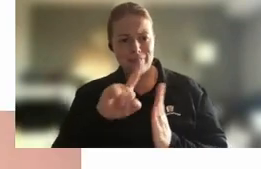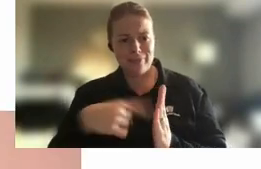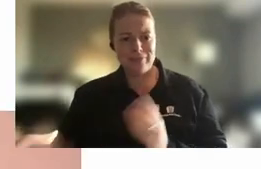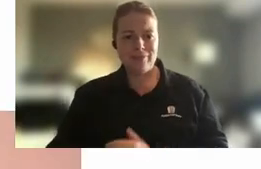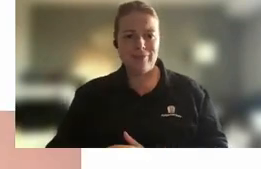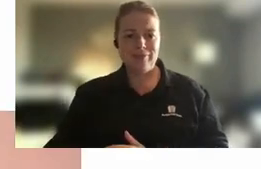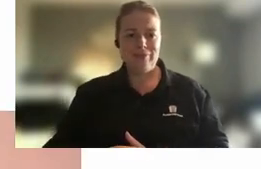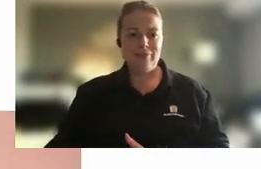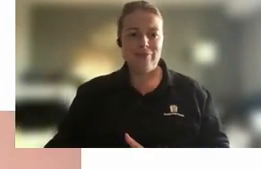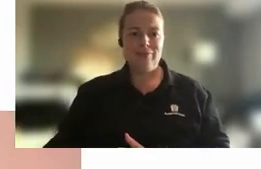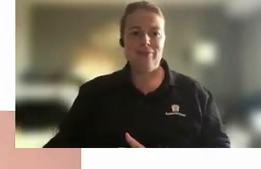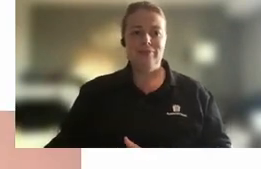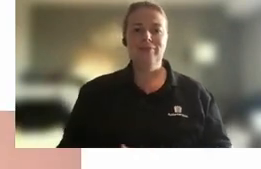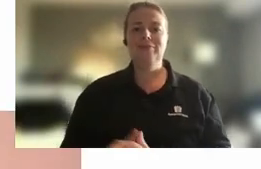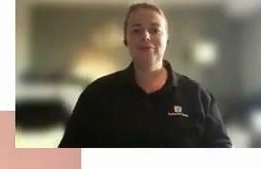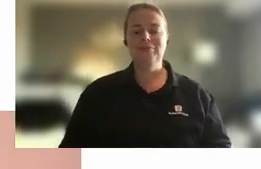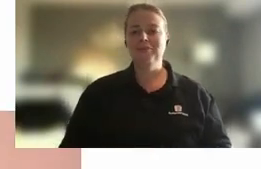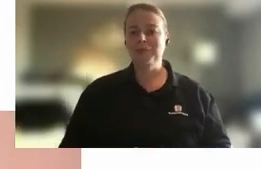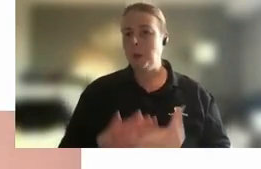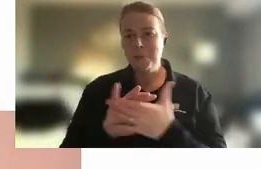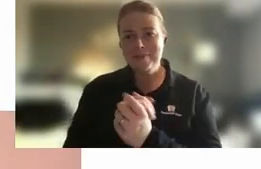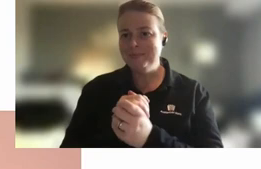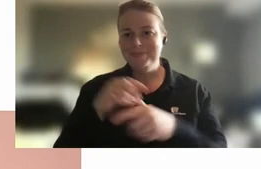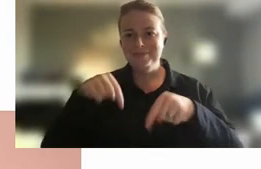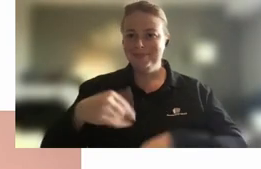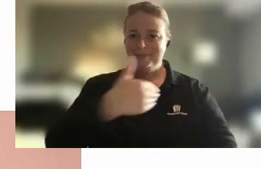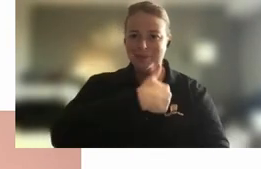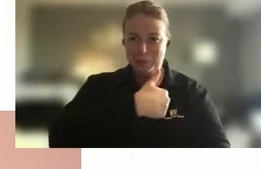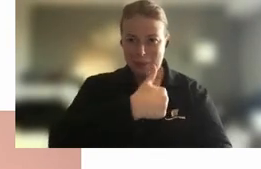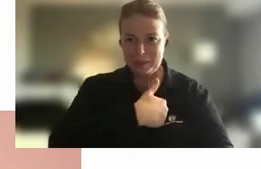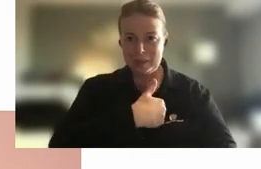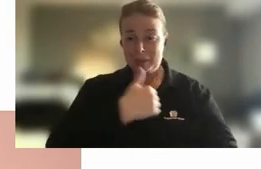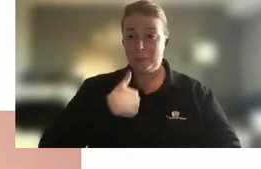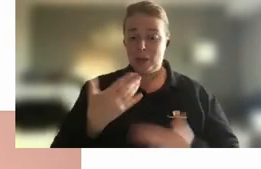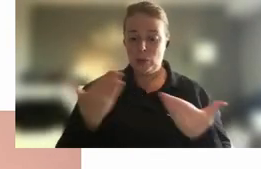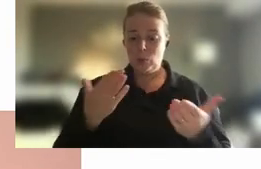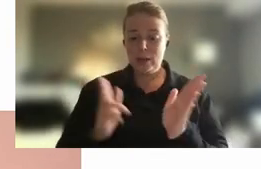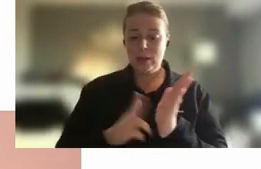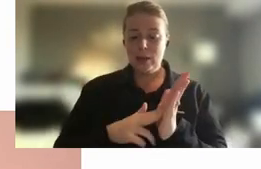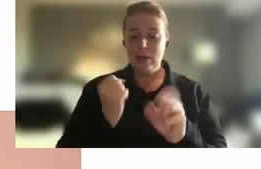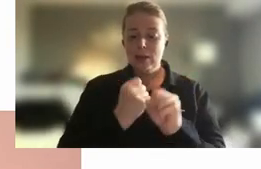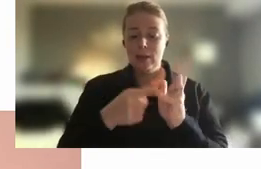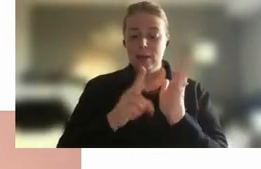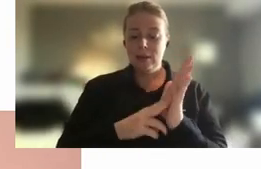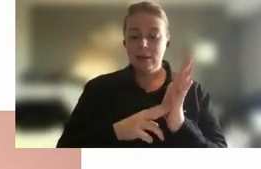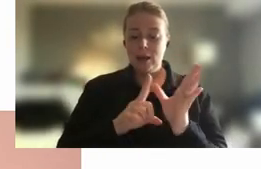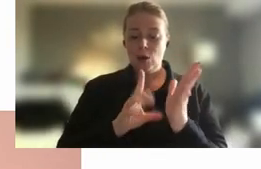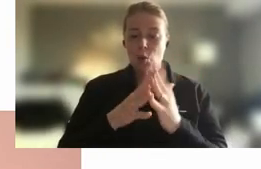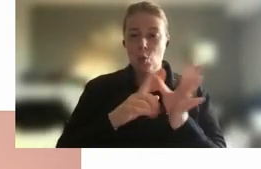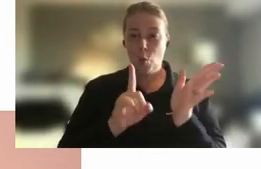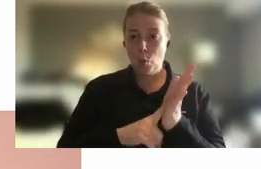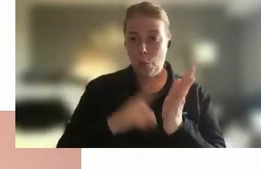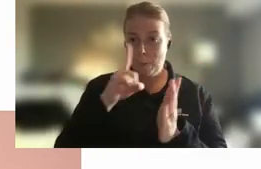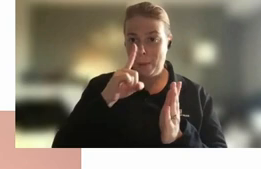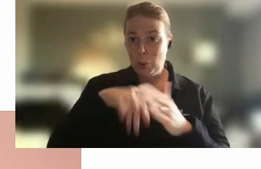with you all this morning I'm coming to you from the lands of the Ngunnawal people here in Canberra and I